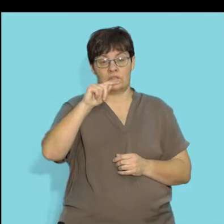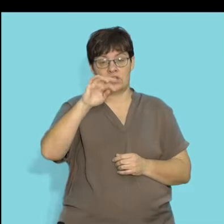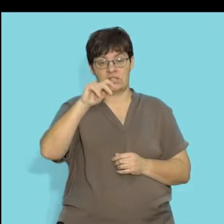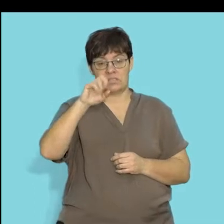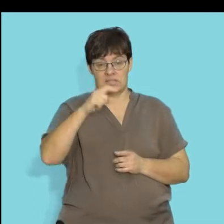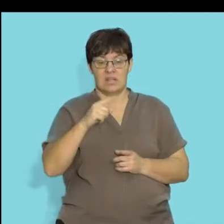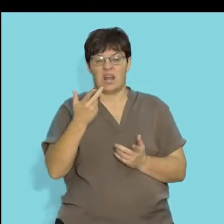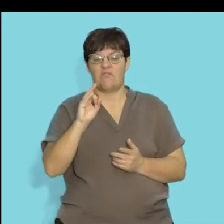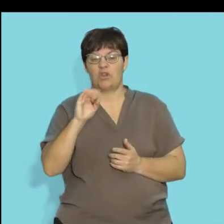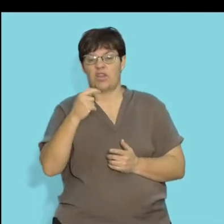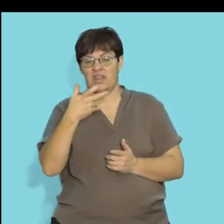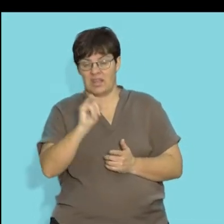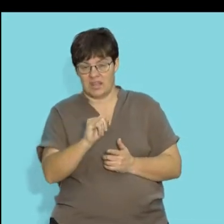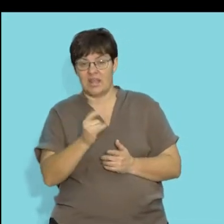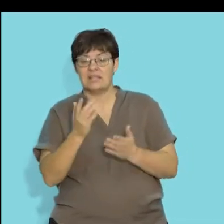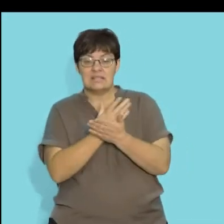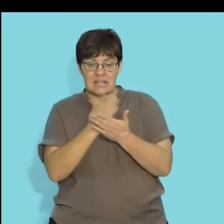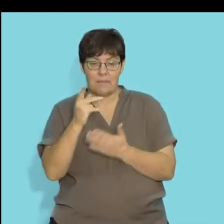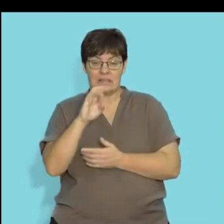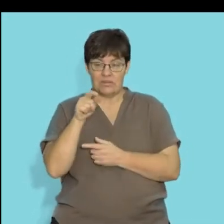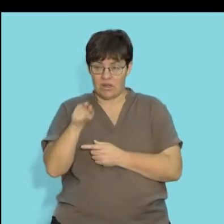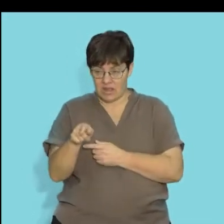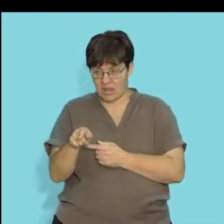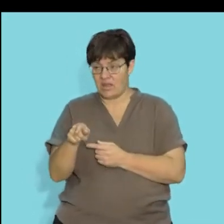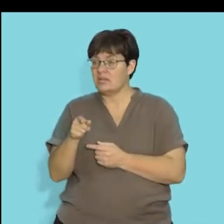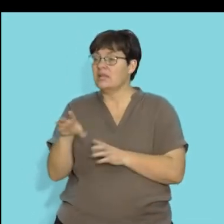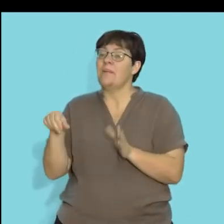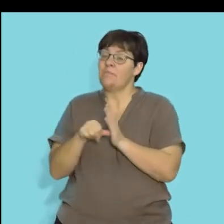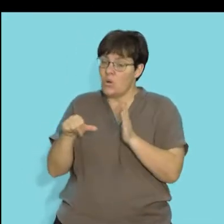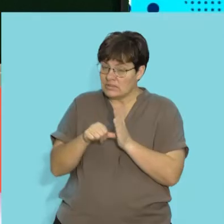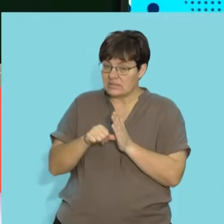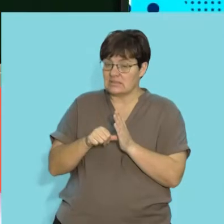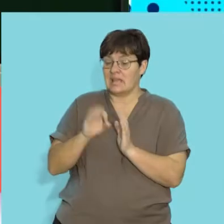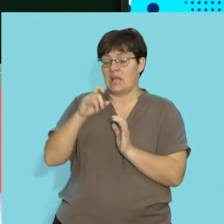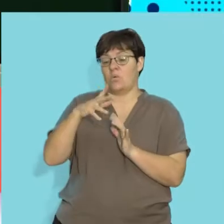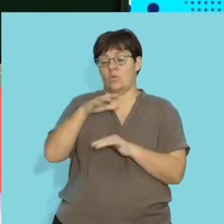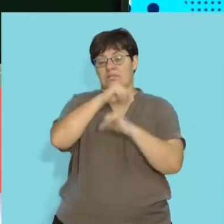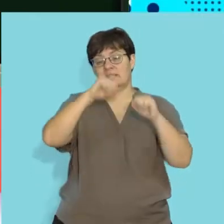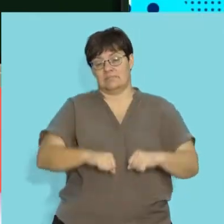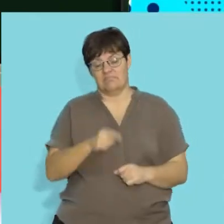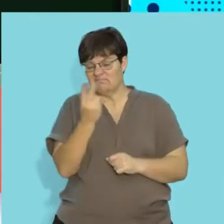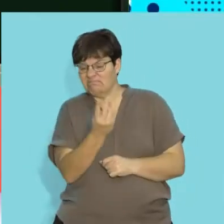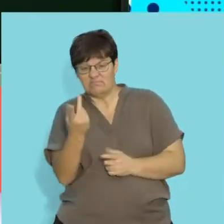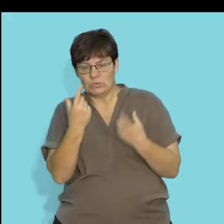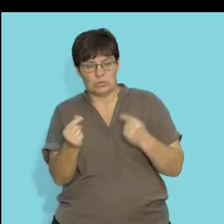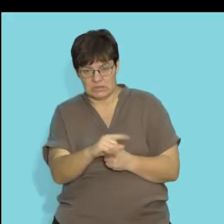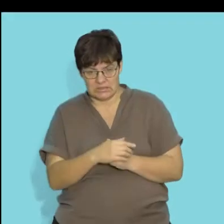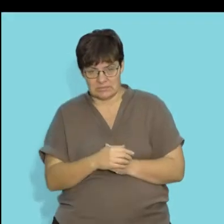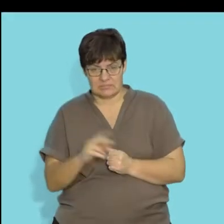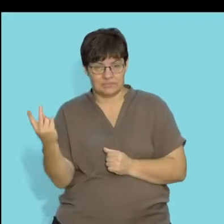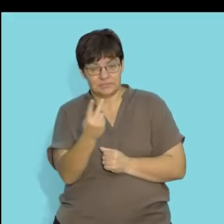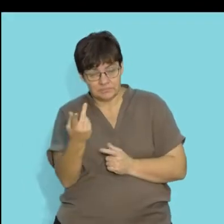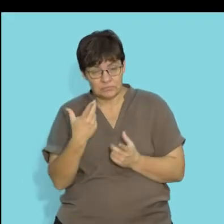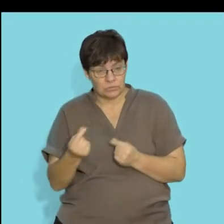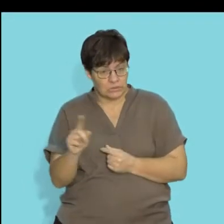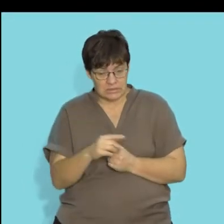this case your fungi, and some bacteria that are an important part in the ecosystem. What do they do? These